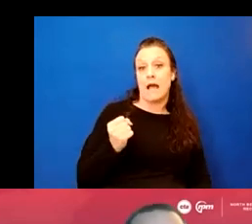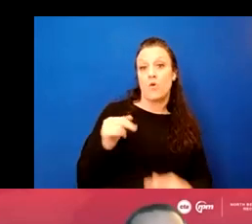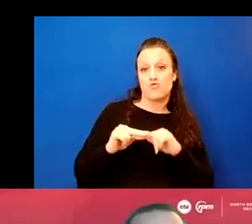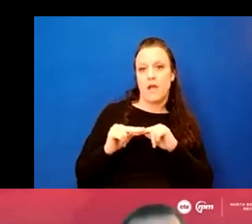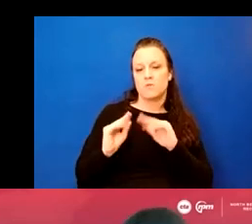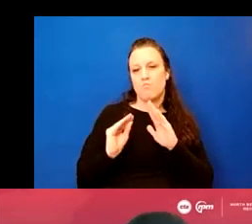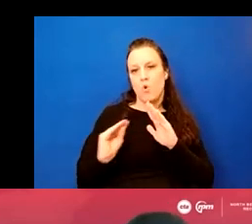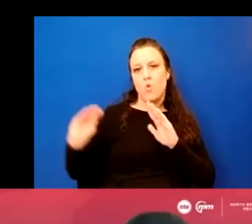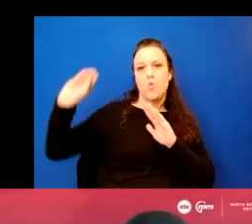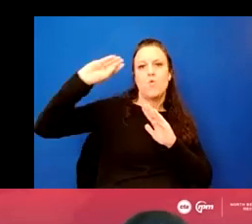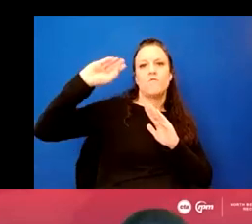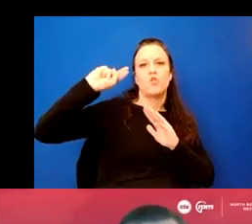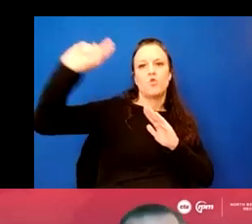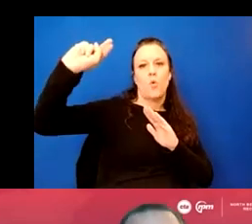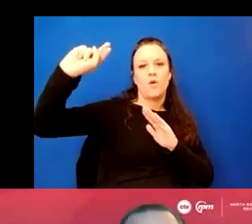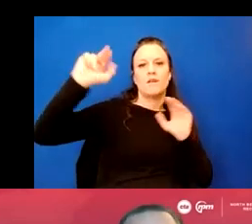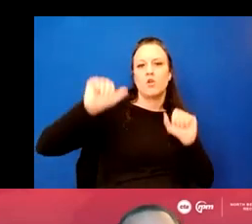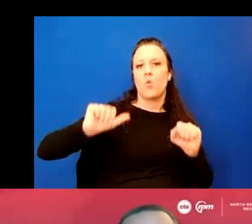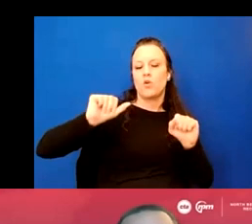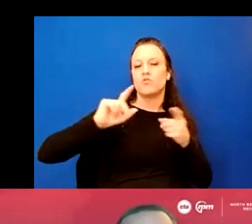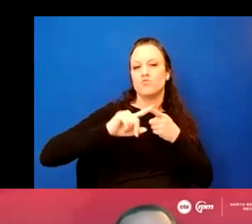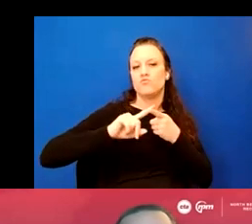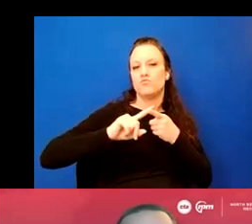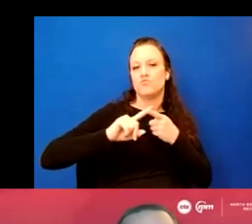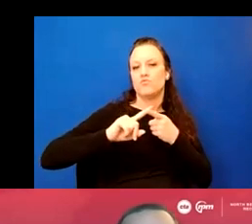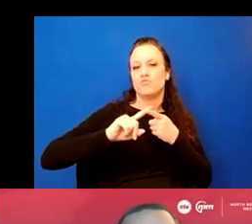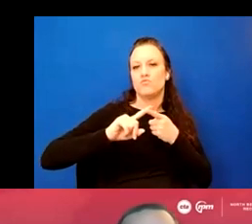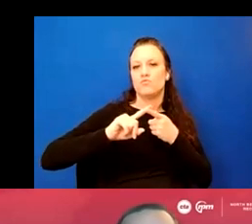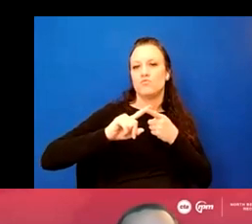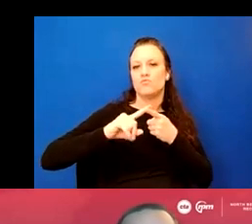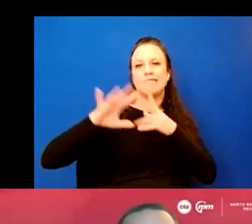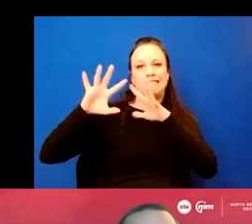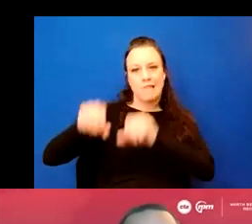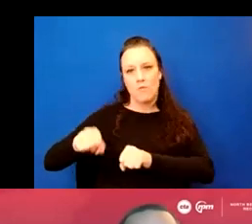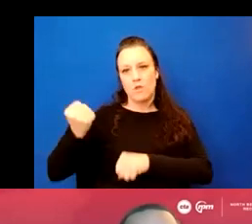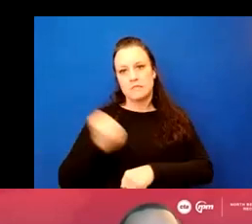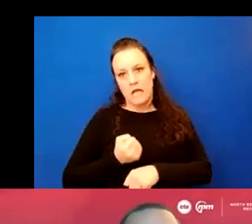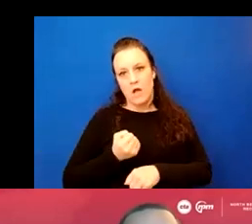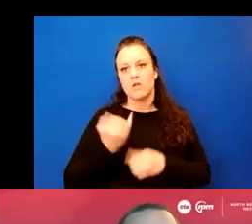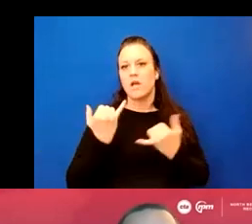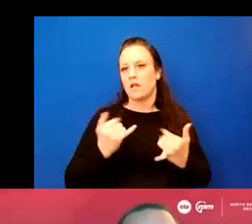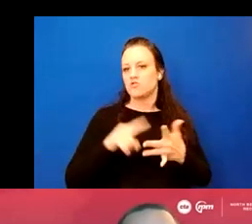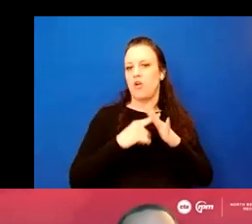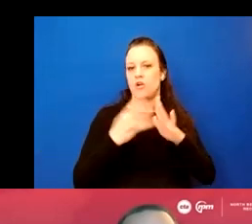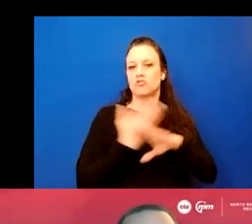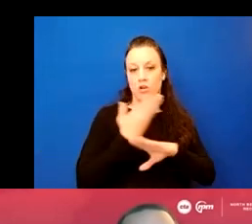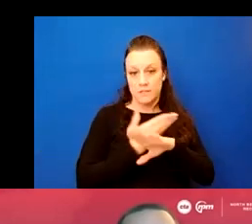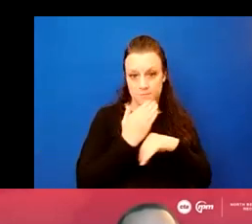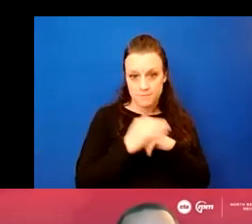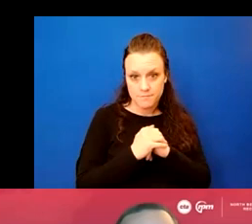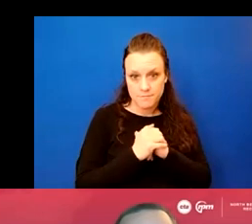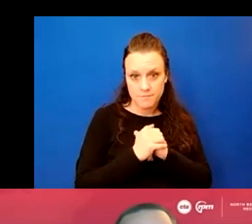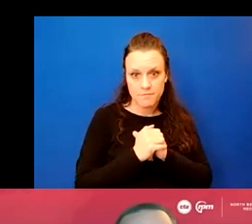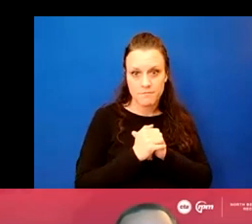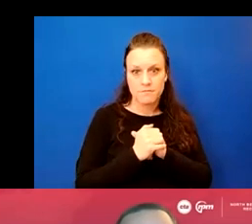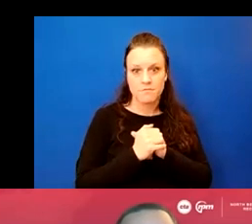northbound tracks in order us to, uh, demo the southbound tracks and, uh, construct it. So, there,